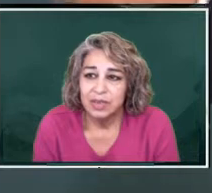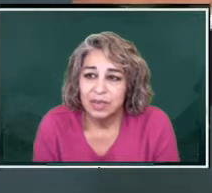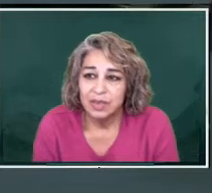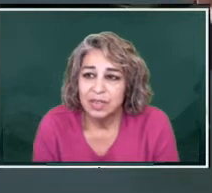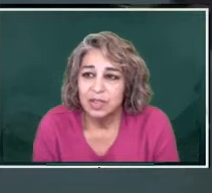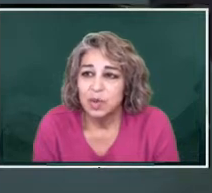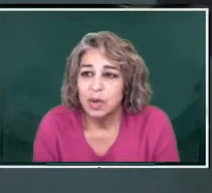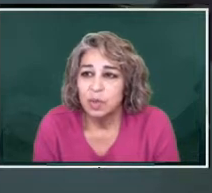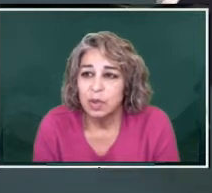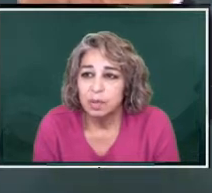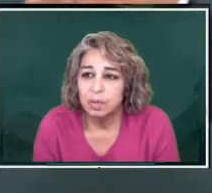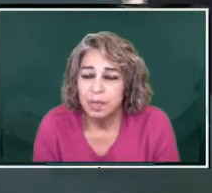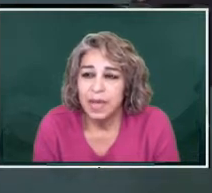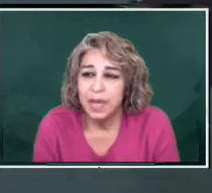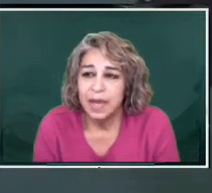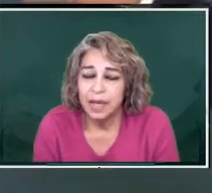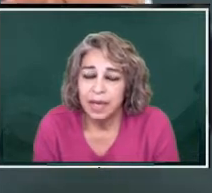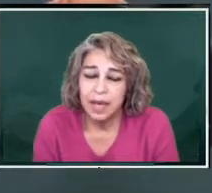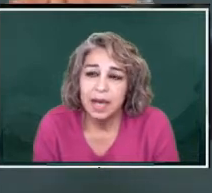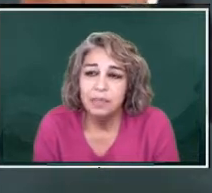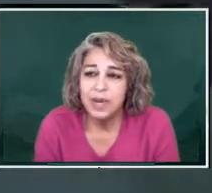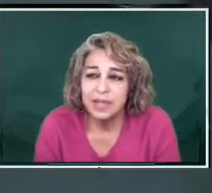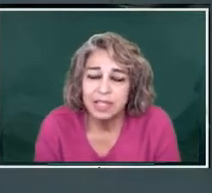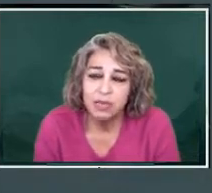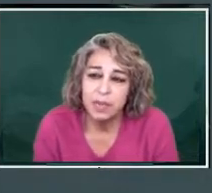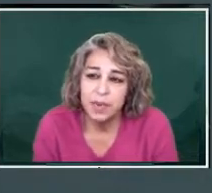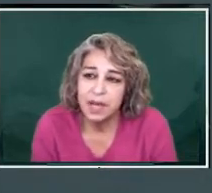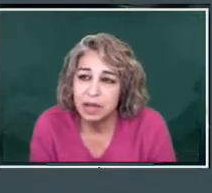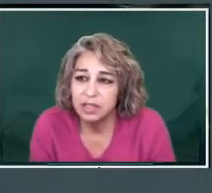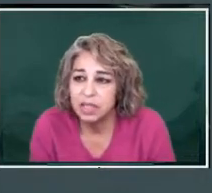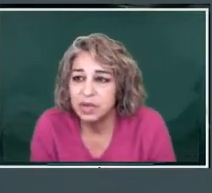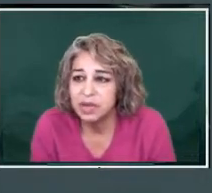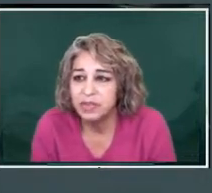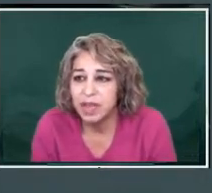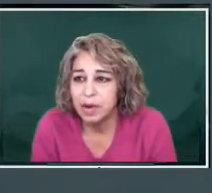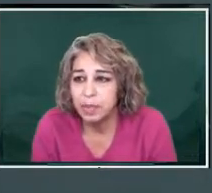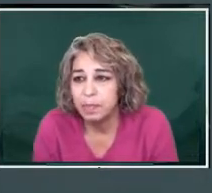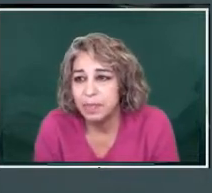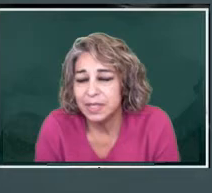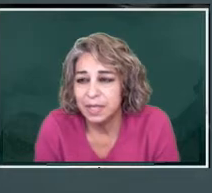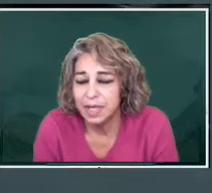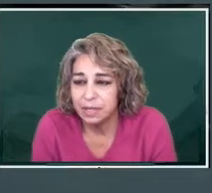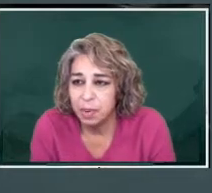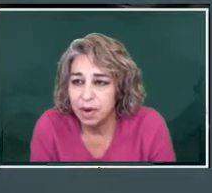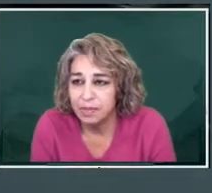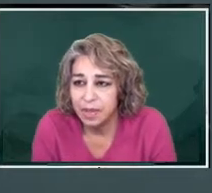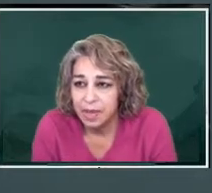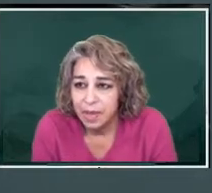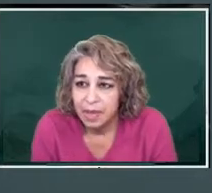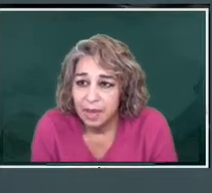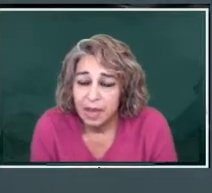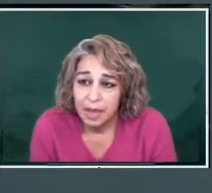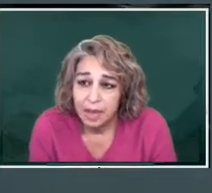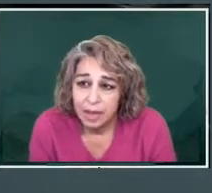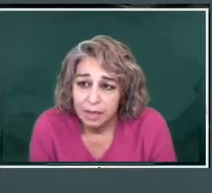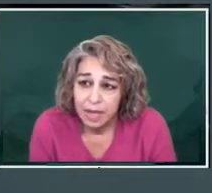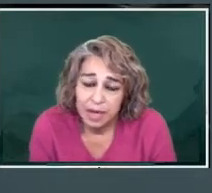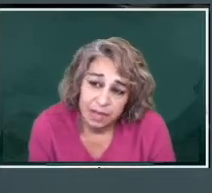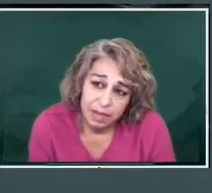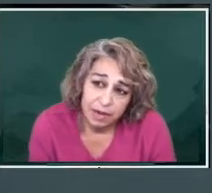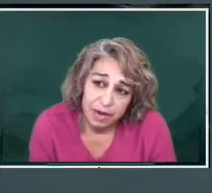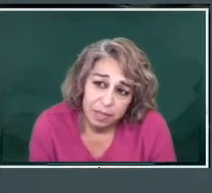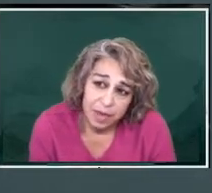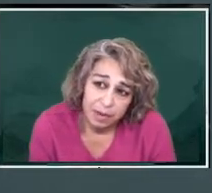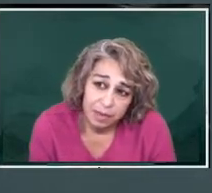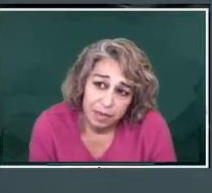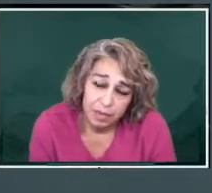So, so, so it will be a company that's already been constituted for that purpose. That's part of the, that